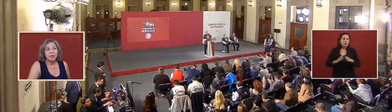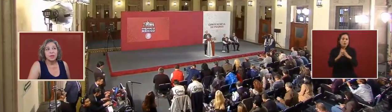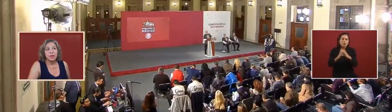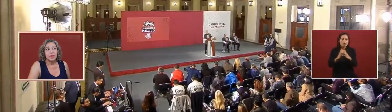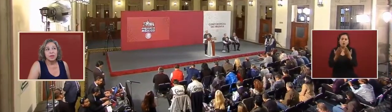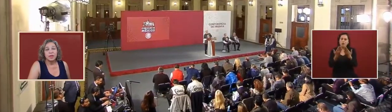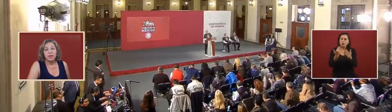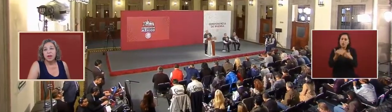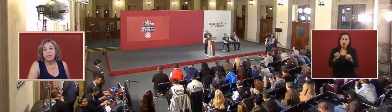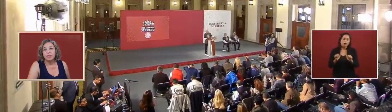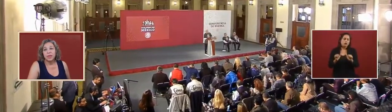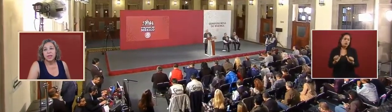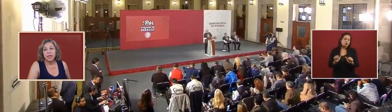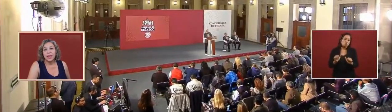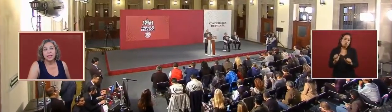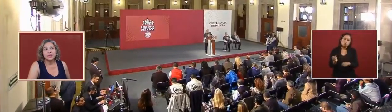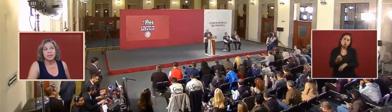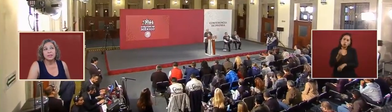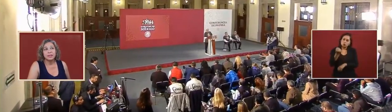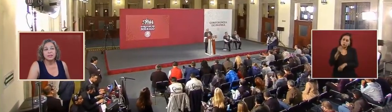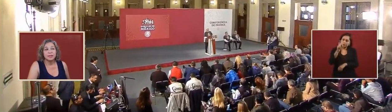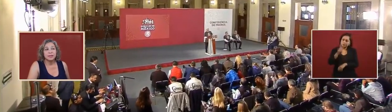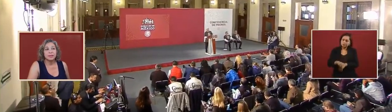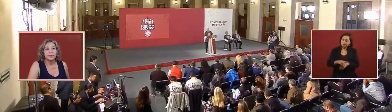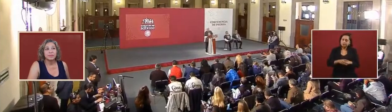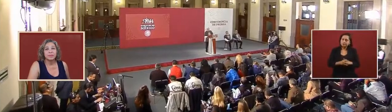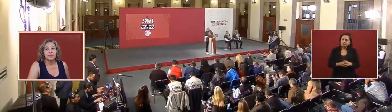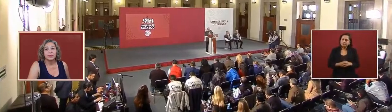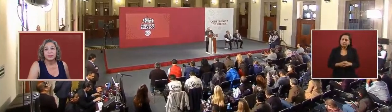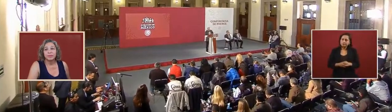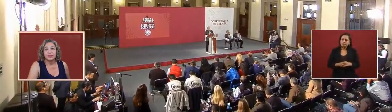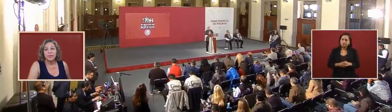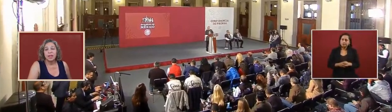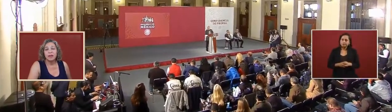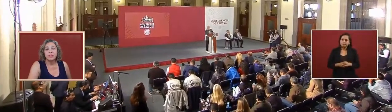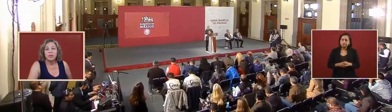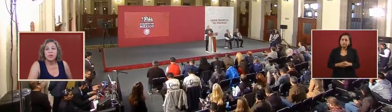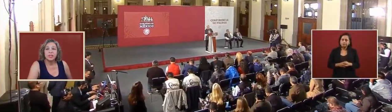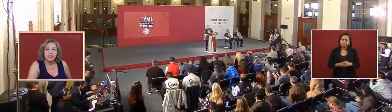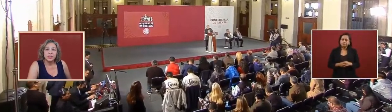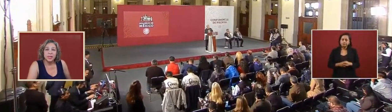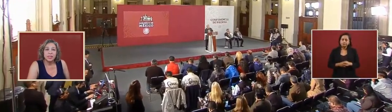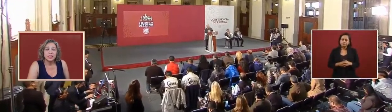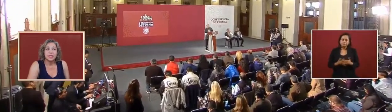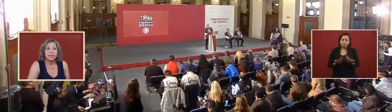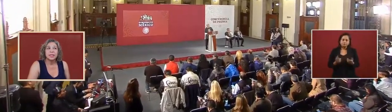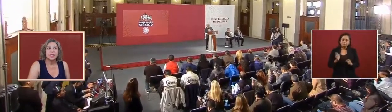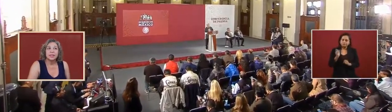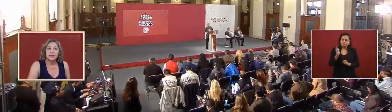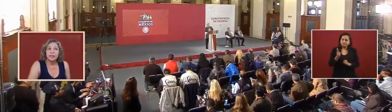there haven't been cases of emergencies